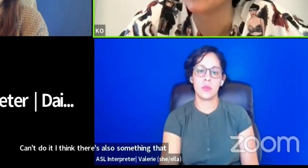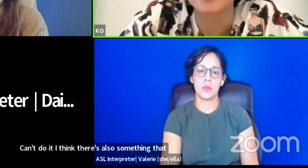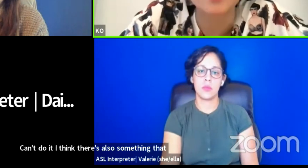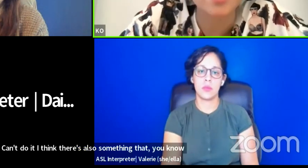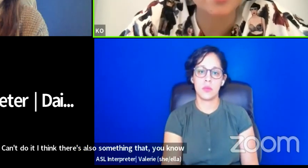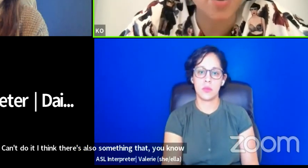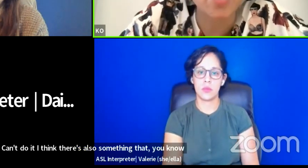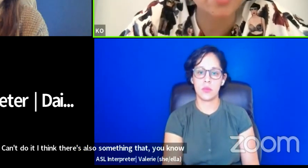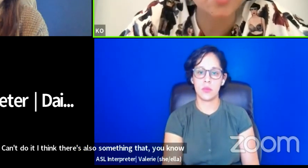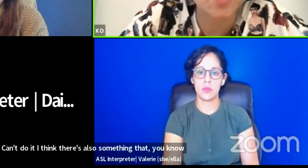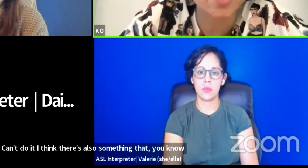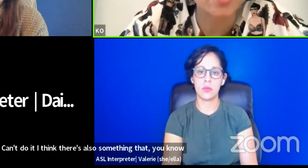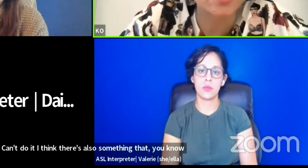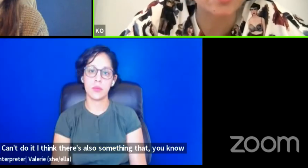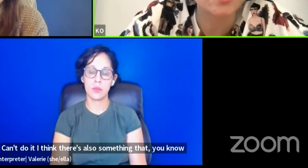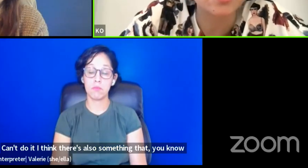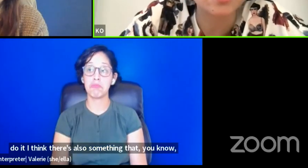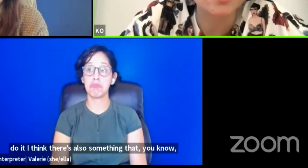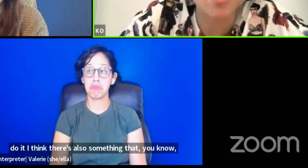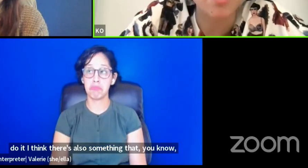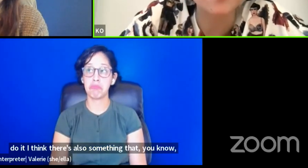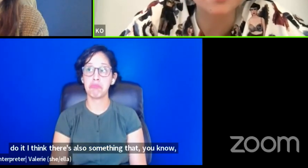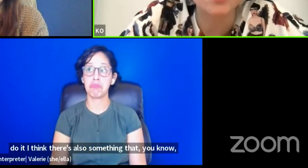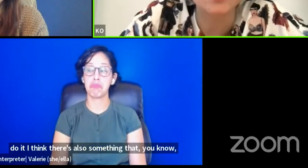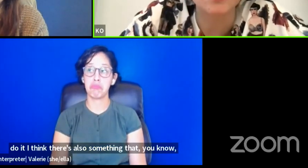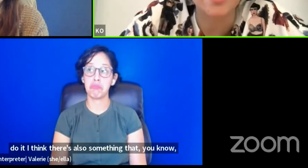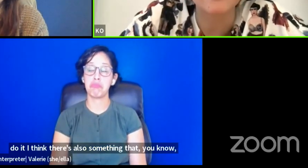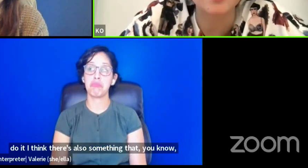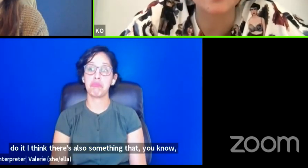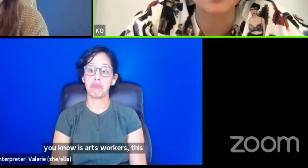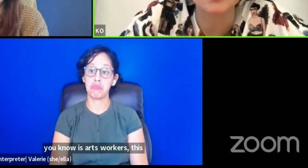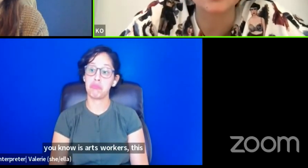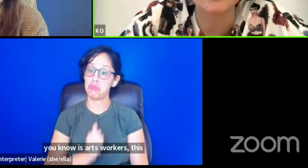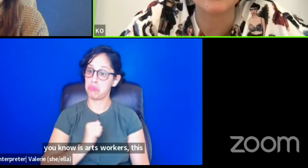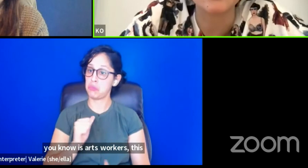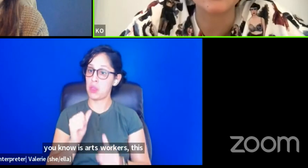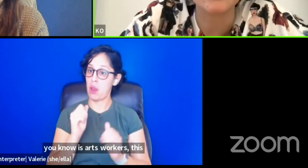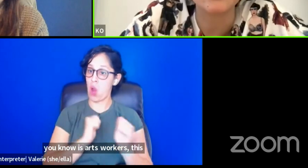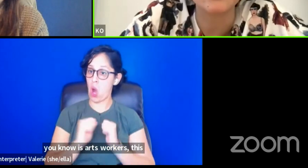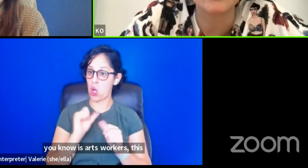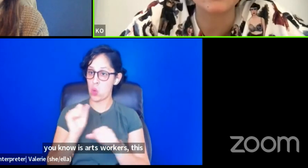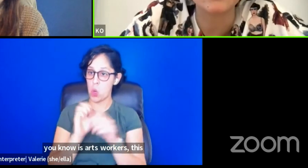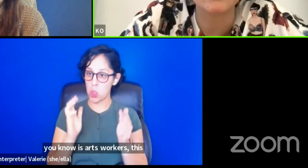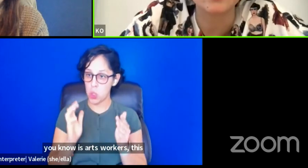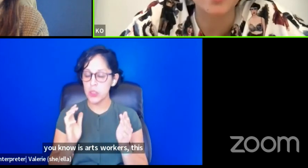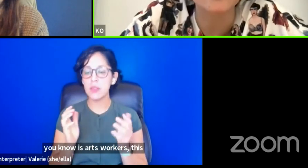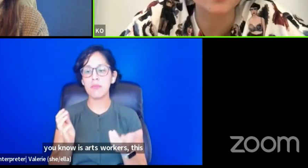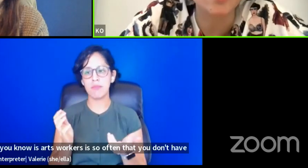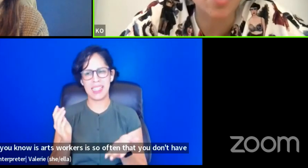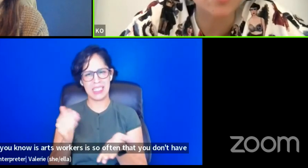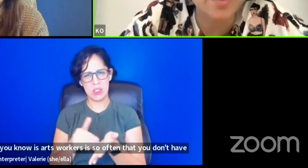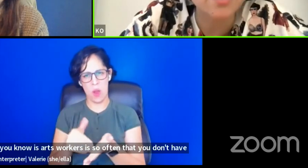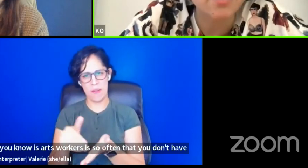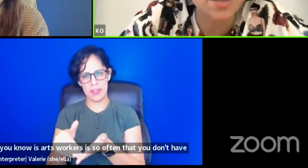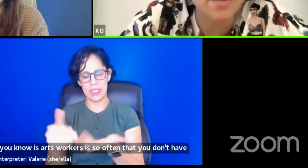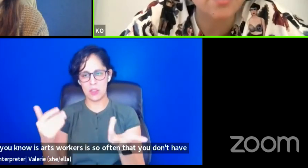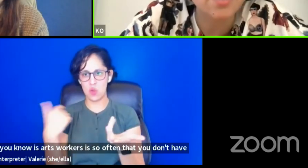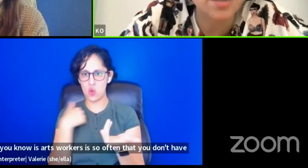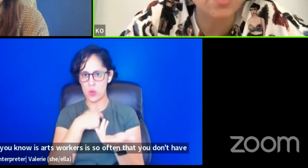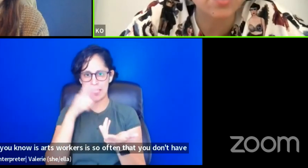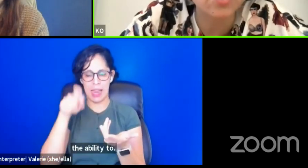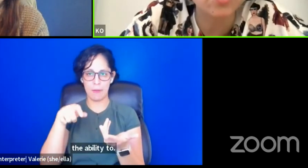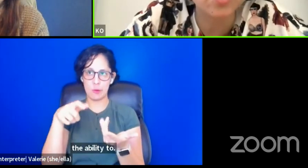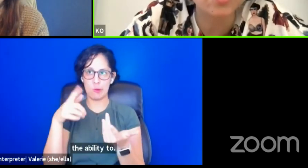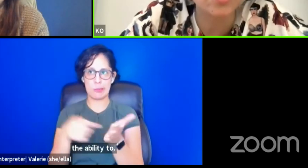you know, as, as arts workers, it's so often that you don't have the ability to, you have to do hard things sometimes,